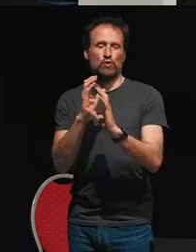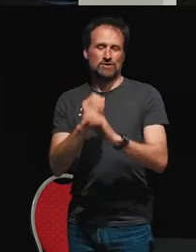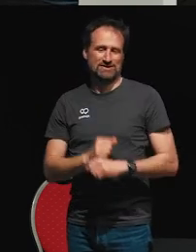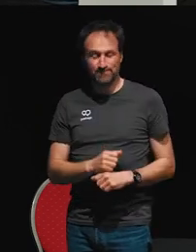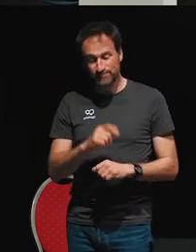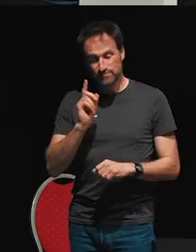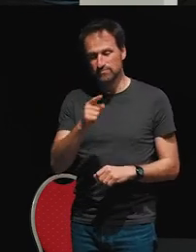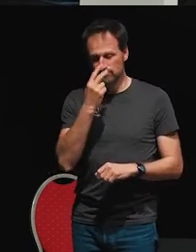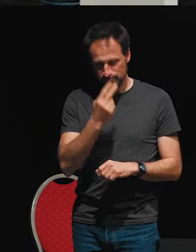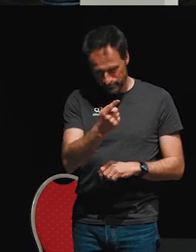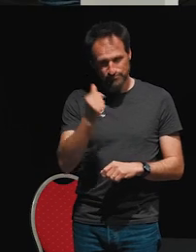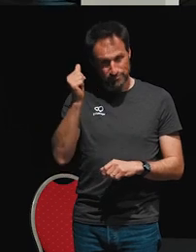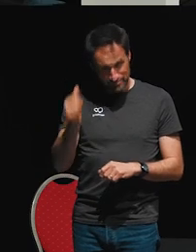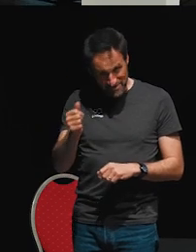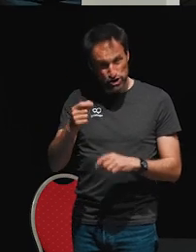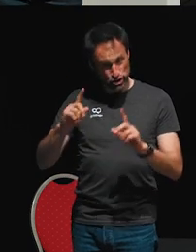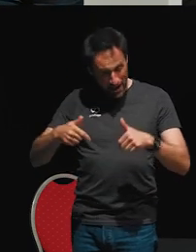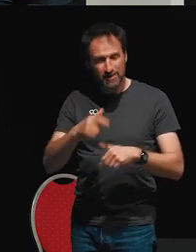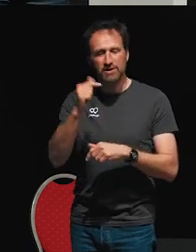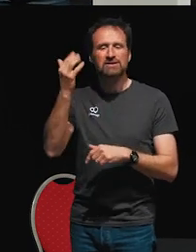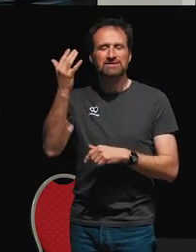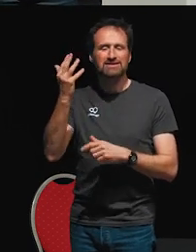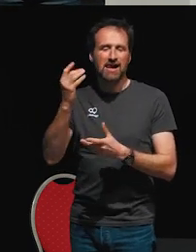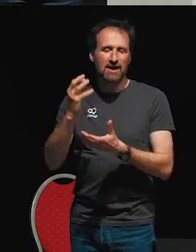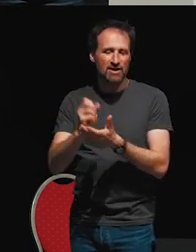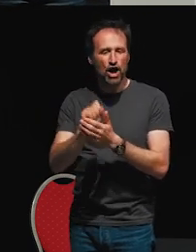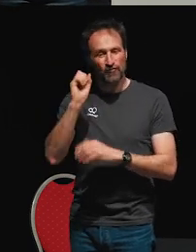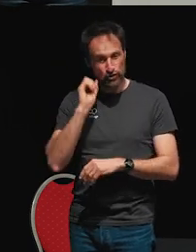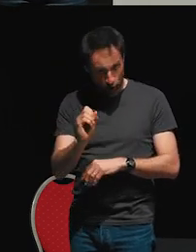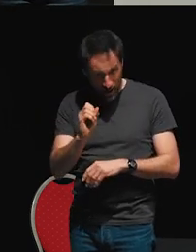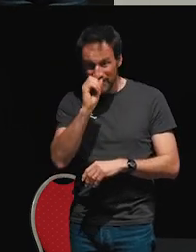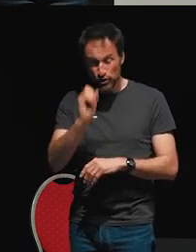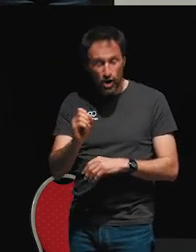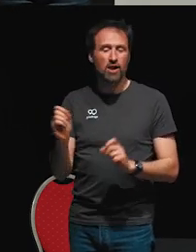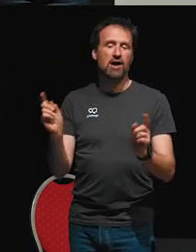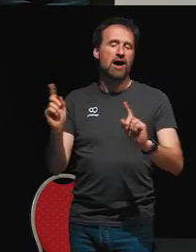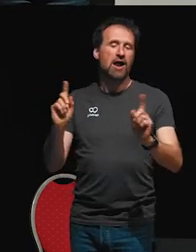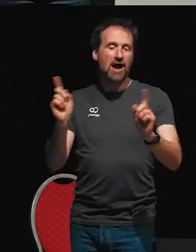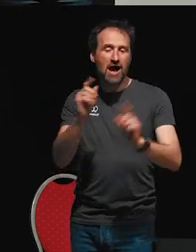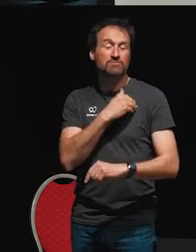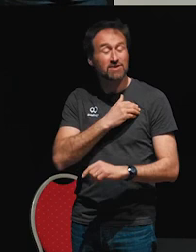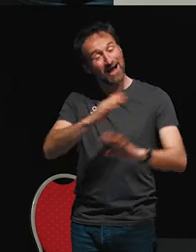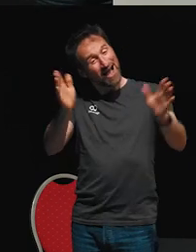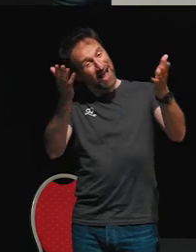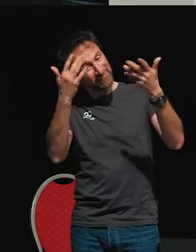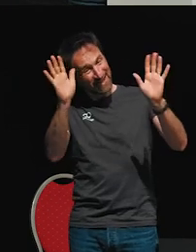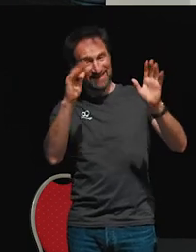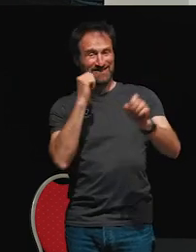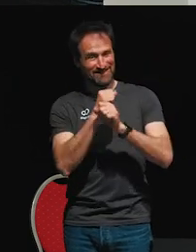it will start counting down. Then when it reaches zero, it will give you a nice alert saying, yay, you're done working. Awesome.